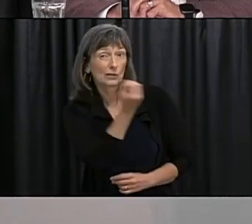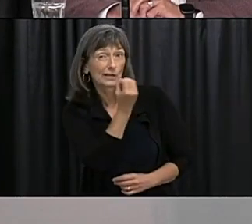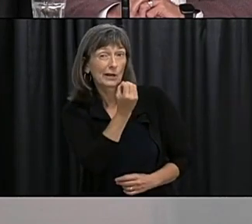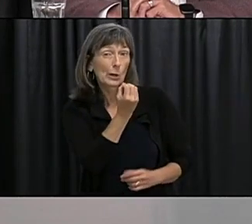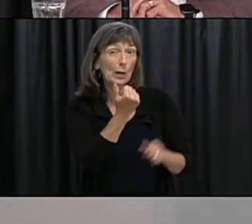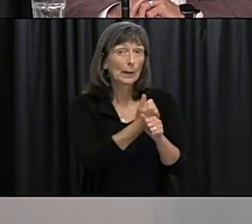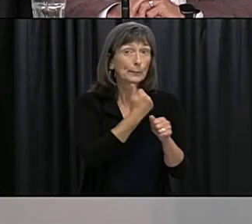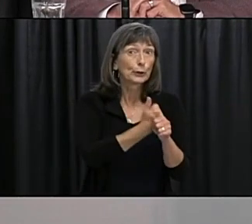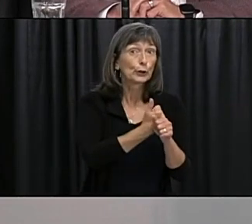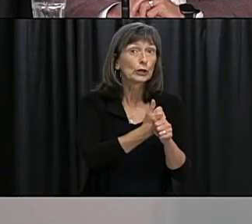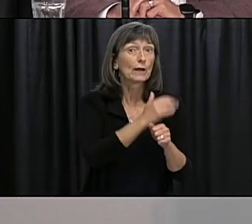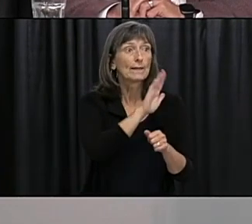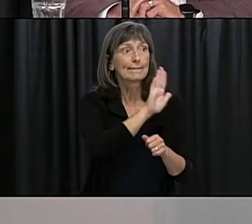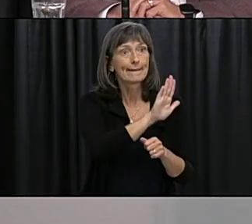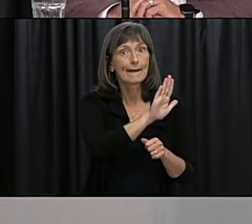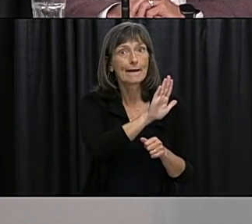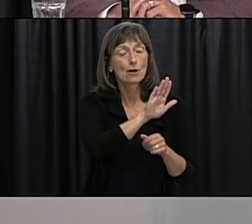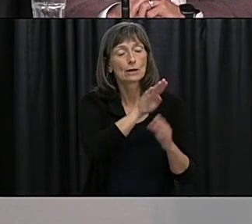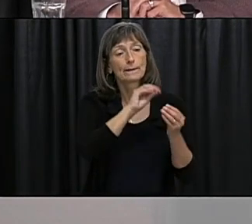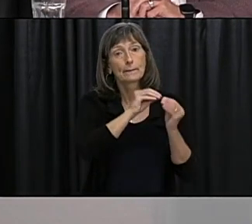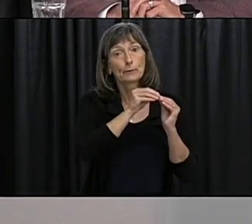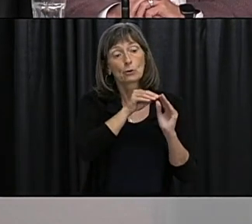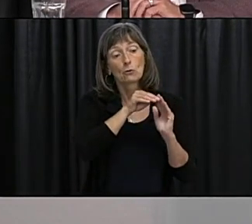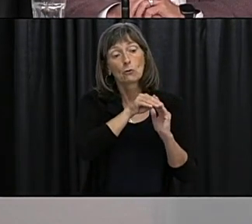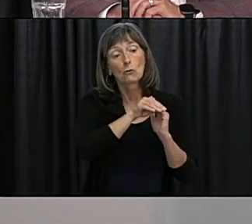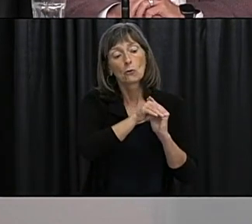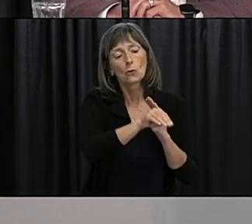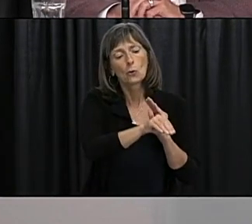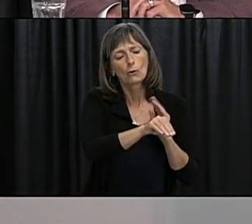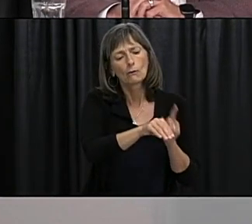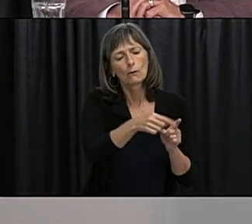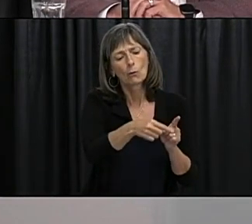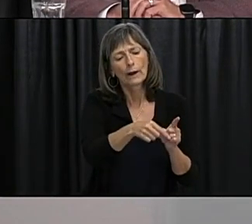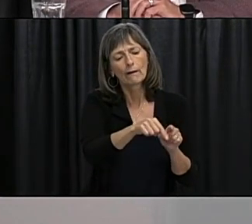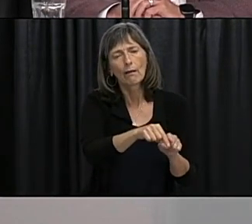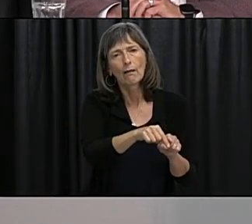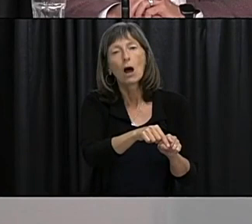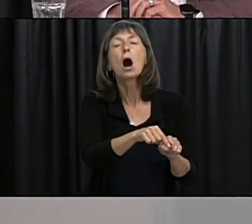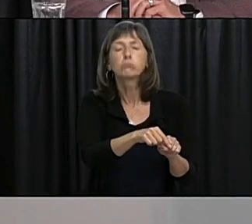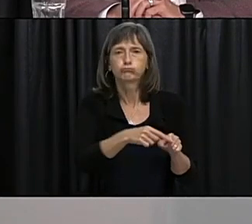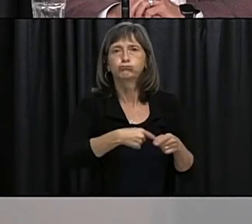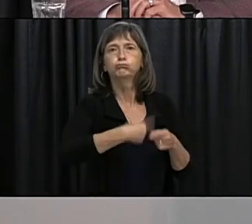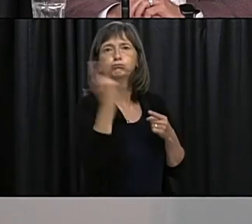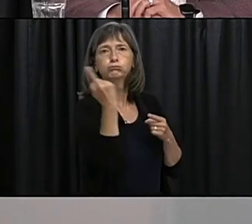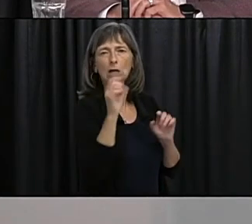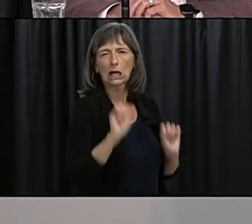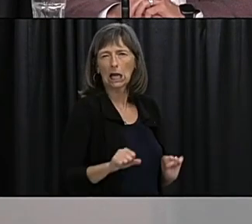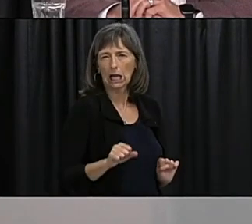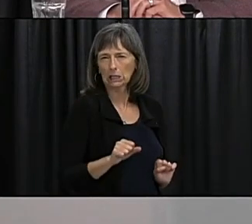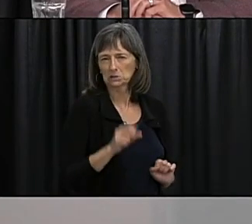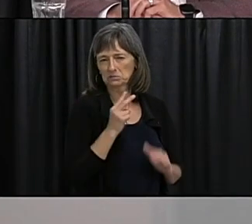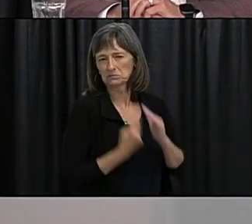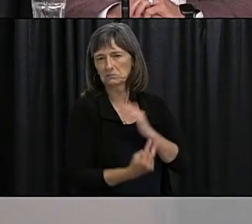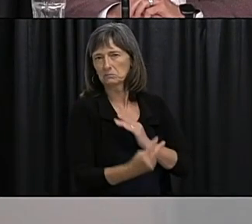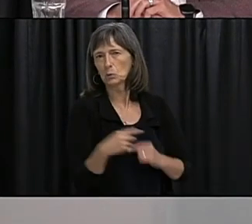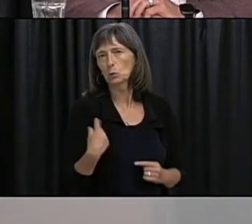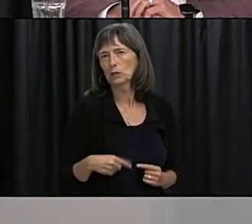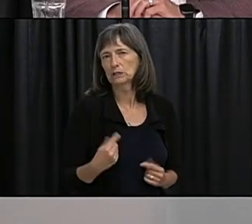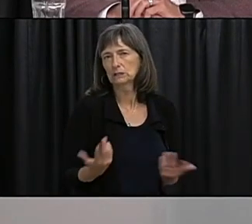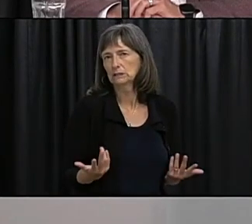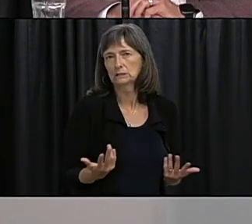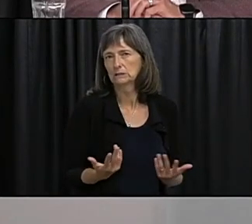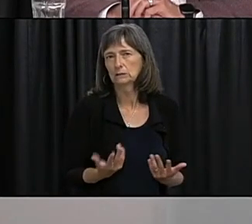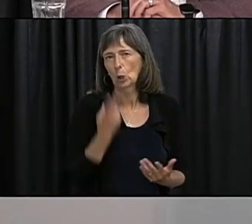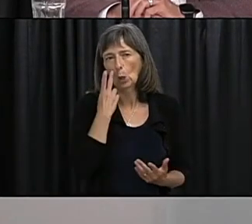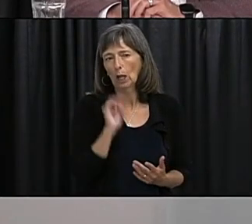Alberta for the bubble to expand can you give us any specific benchmarks that you're looking at and would need to be met so we certainly